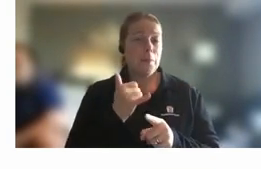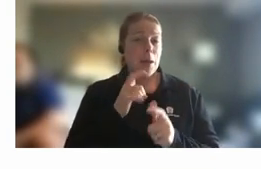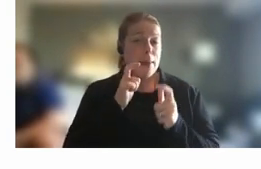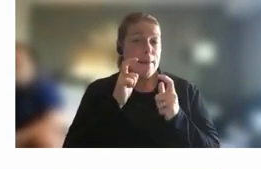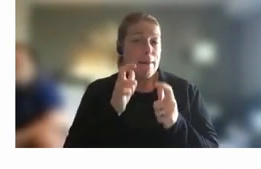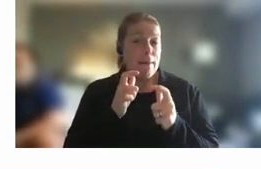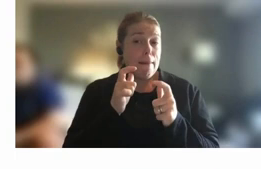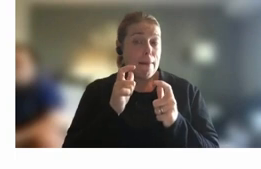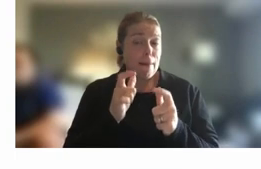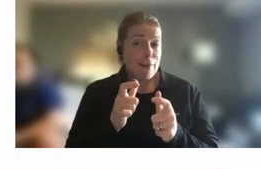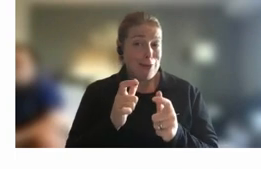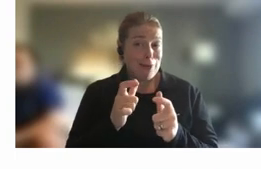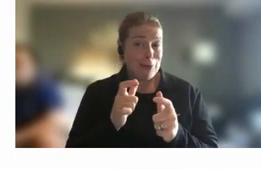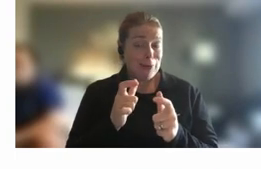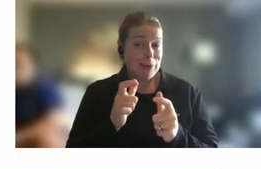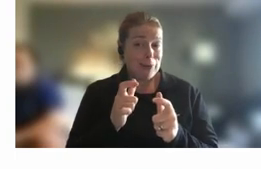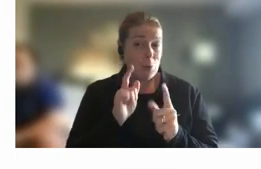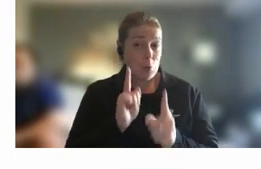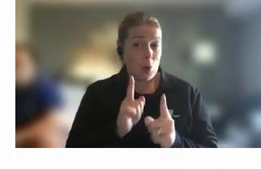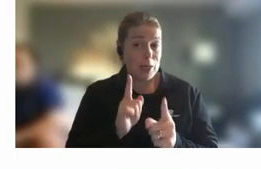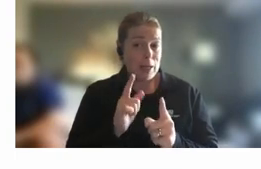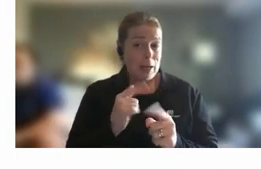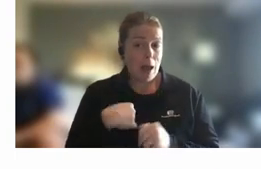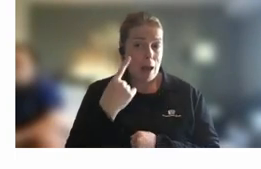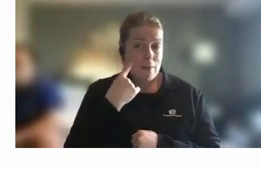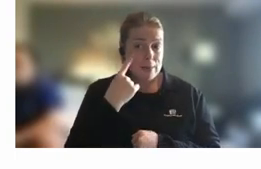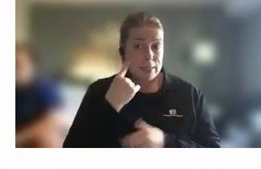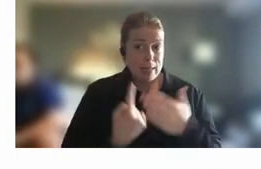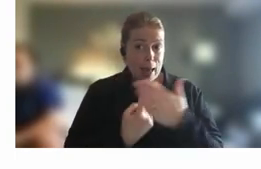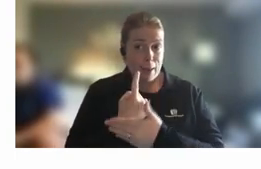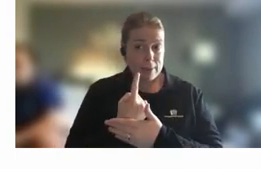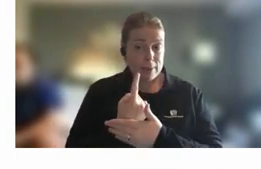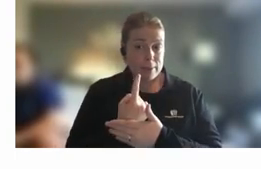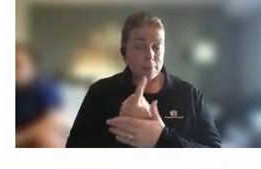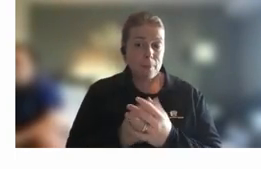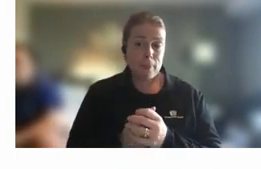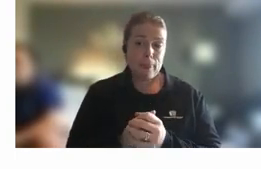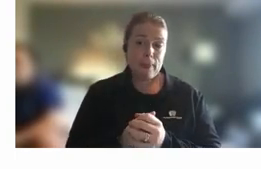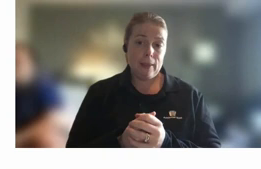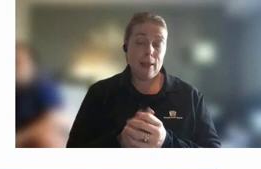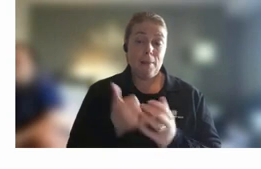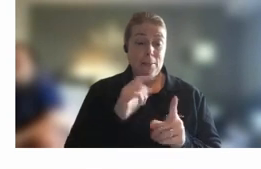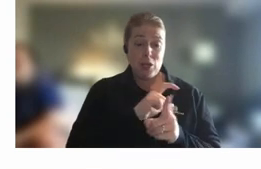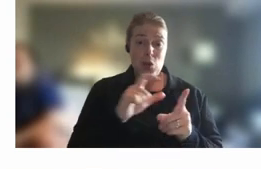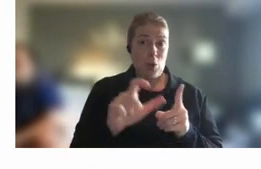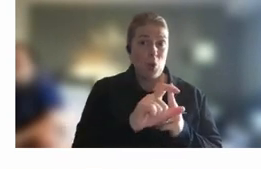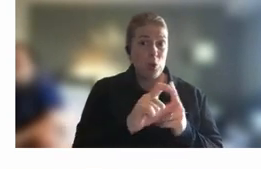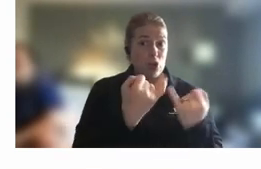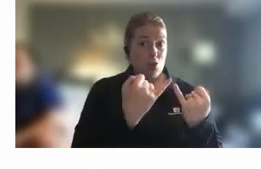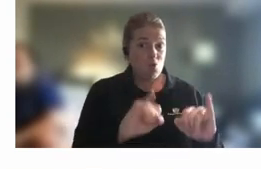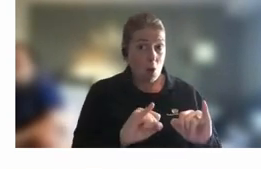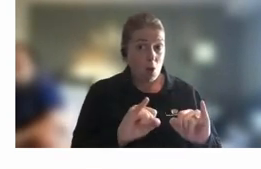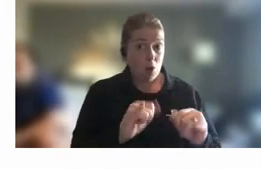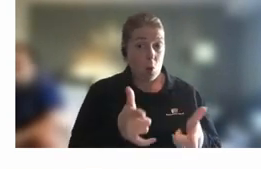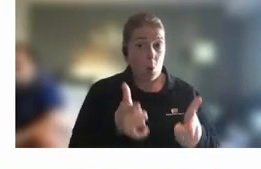uh i i have seen this done where there hasn't been the right culture or management support